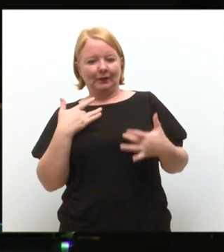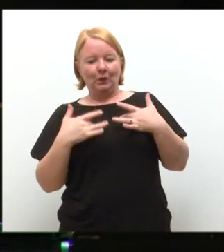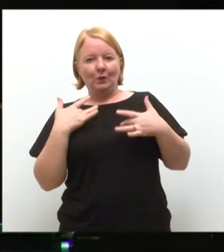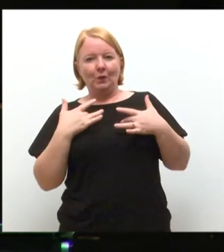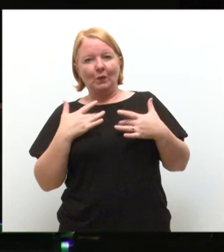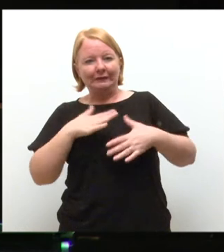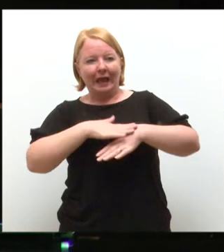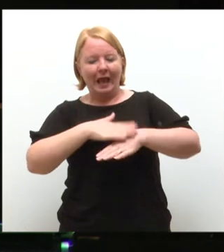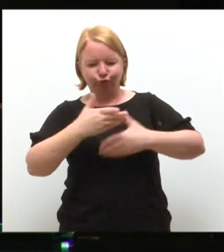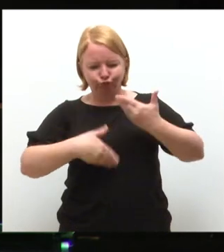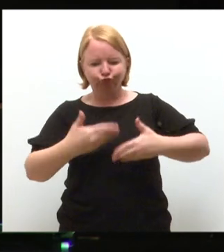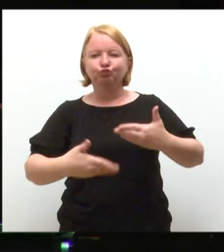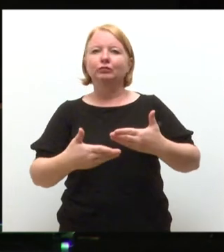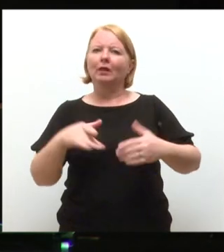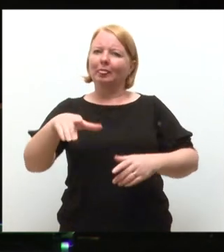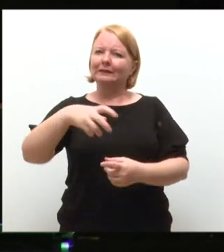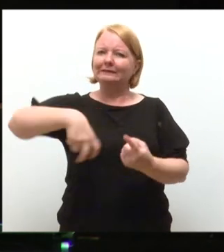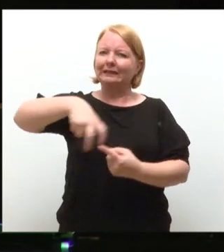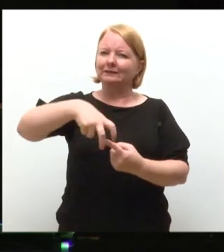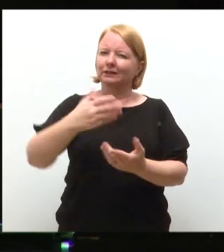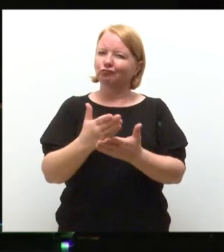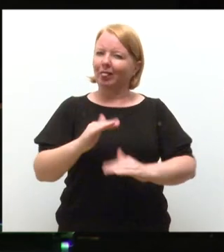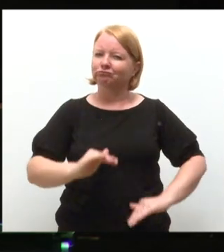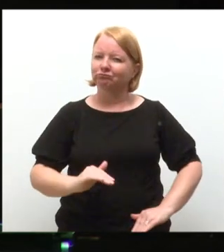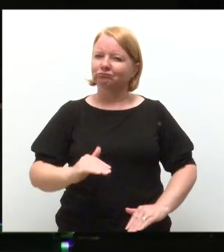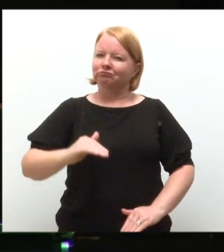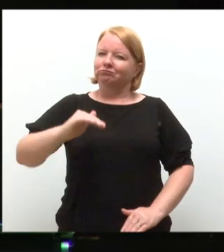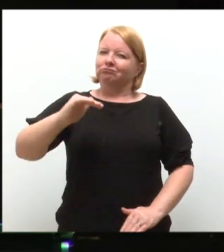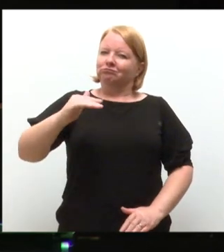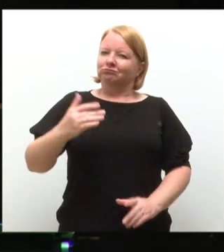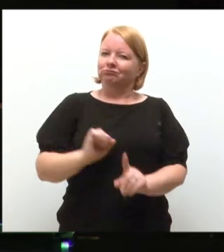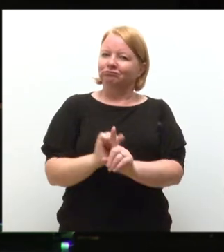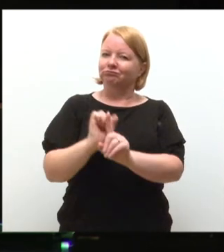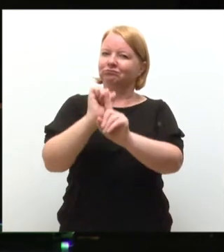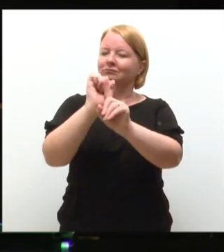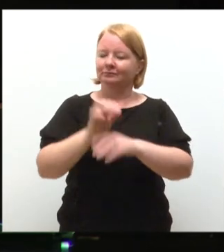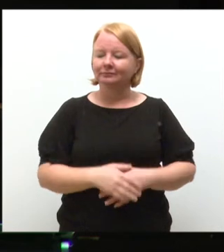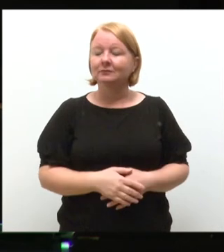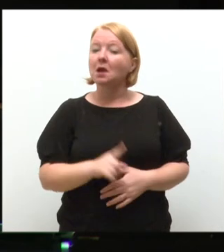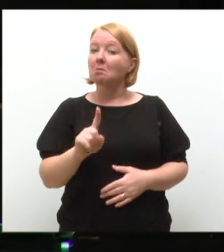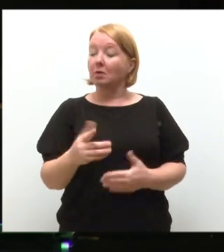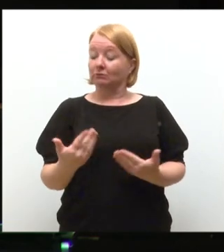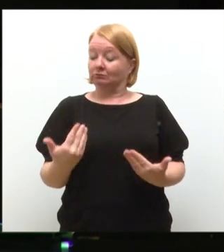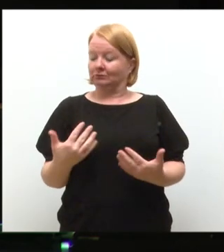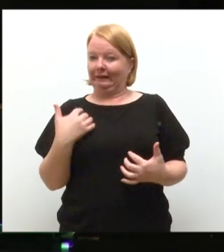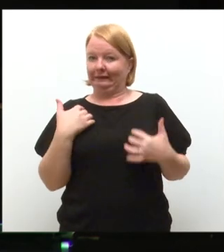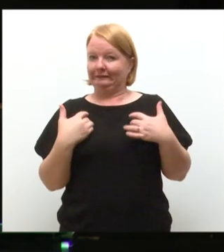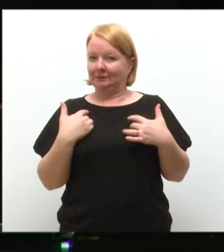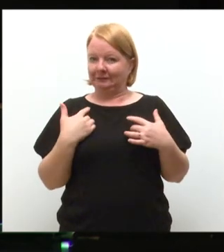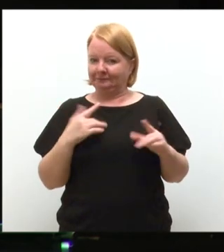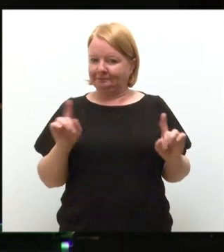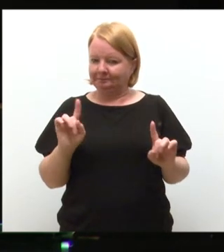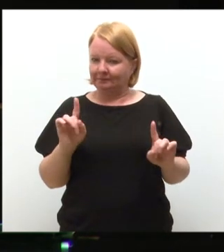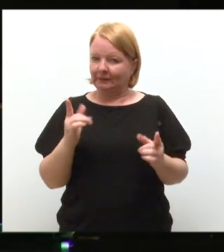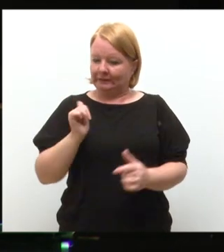the city, and a sign that we are firmly on the rise. Much of this current excitement, of course, has grown around the